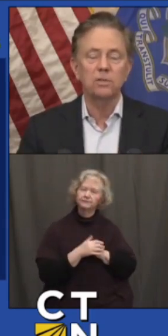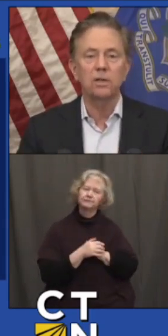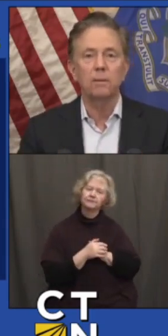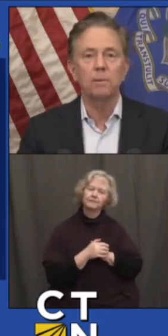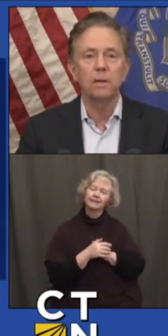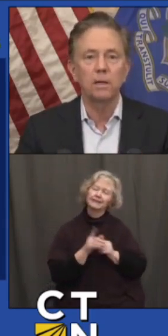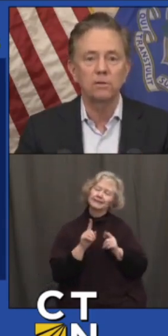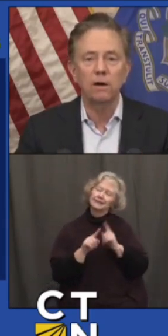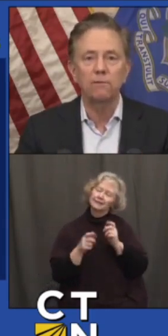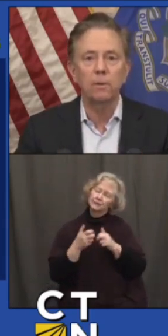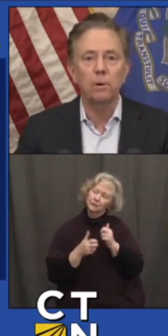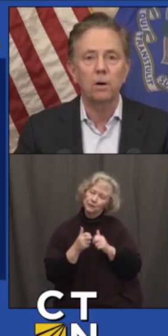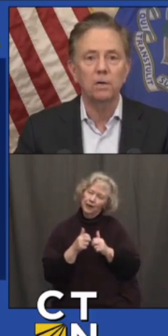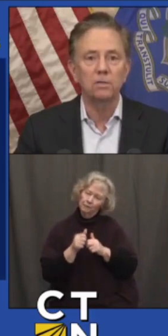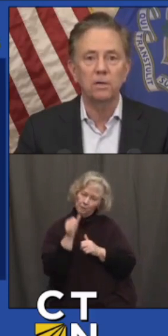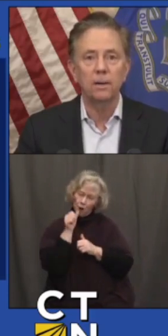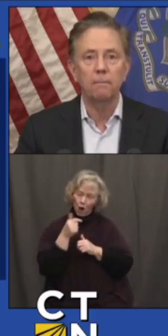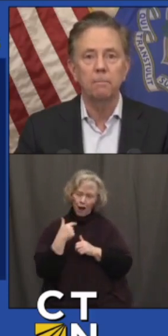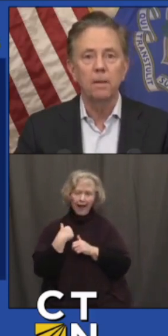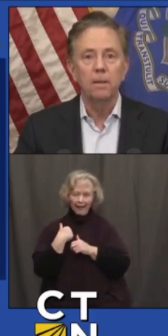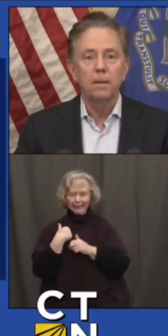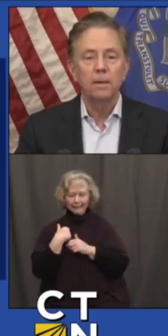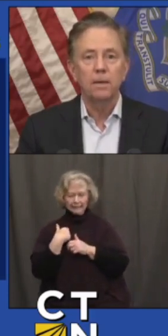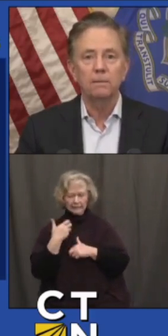bars. You know, I've been a little tough on bars.